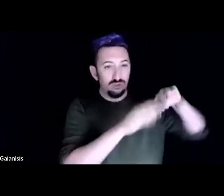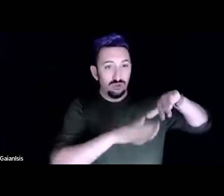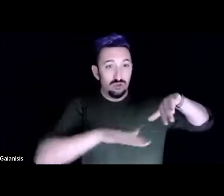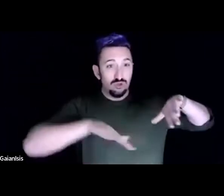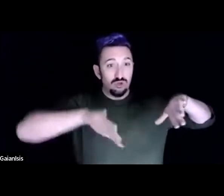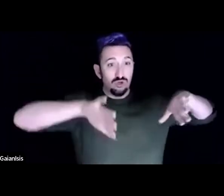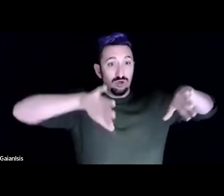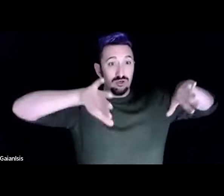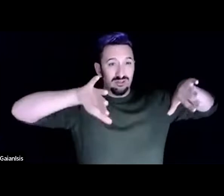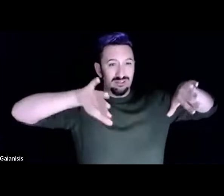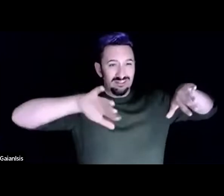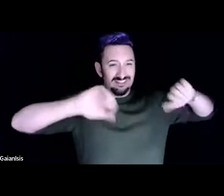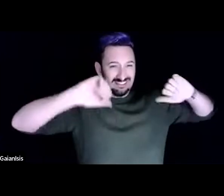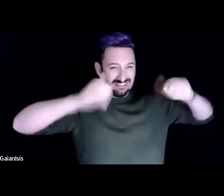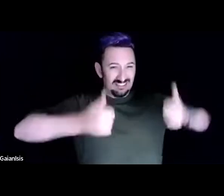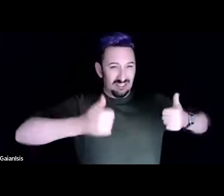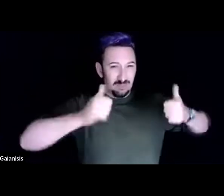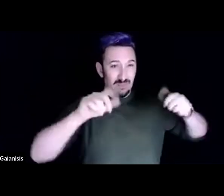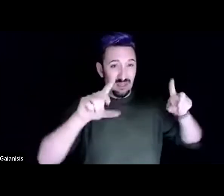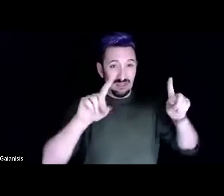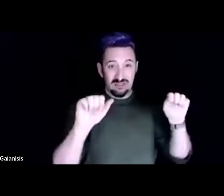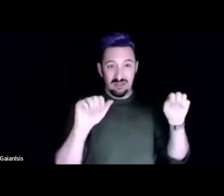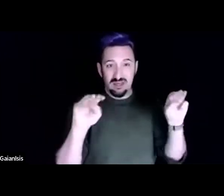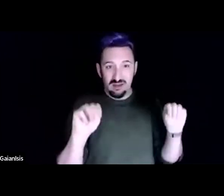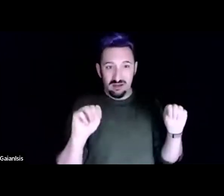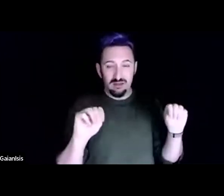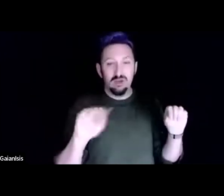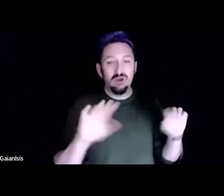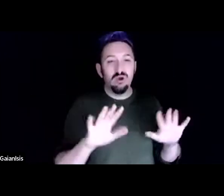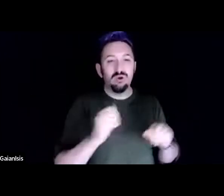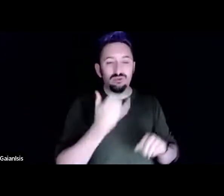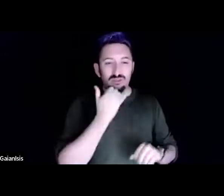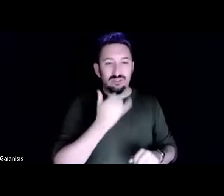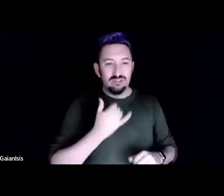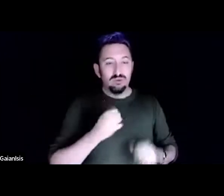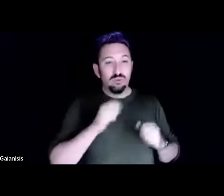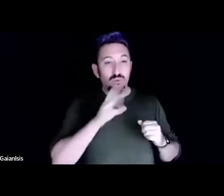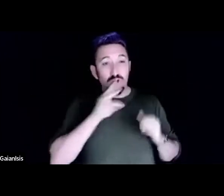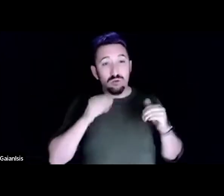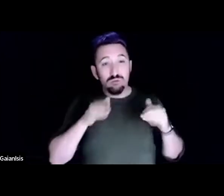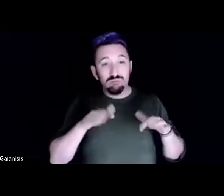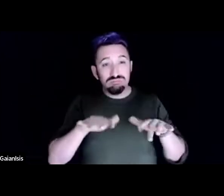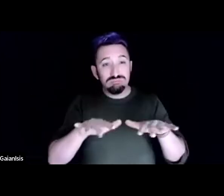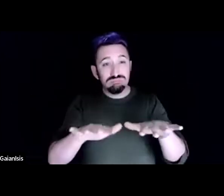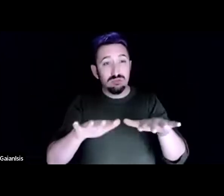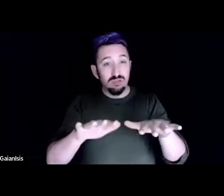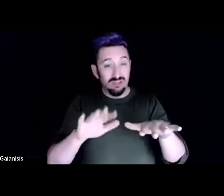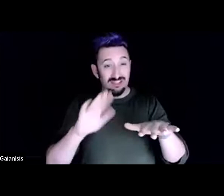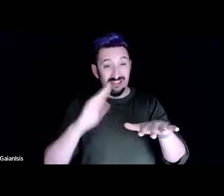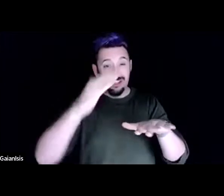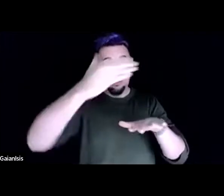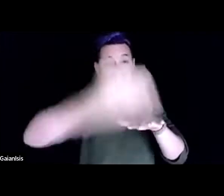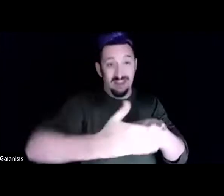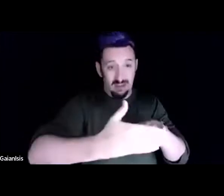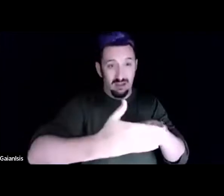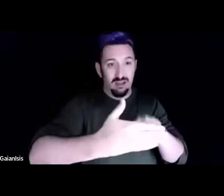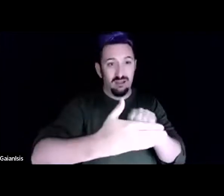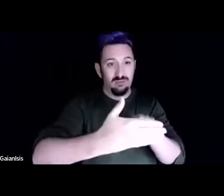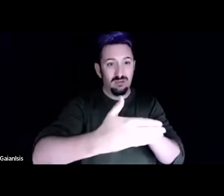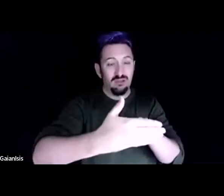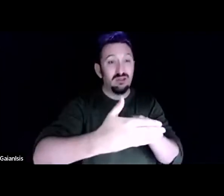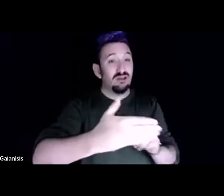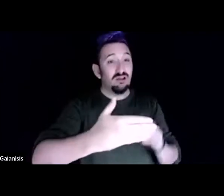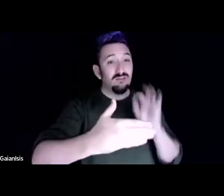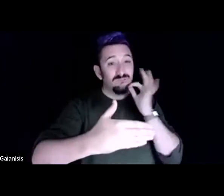along our rivers, which caused our fertile fruit, food forests to be flooded. So